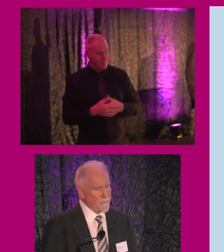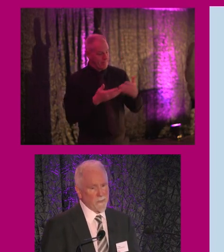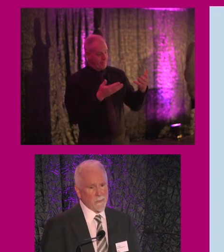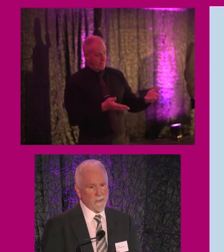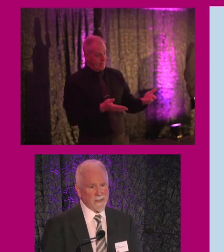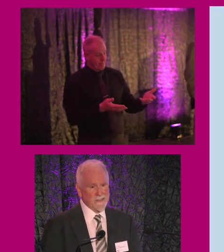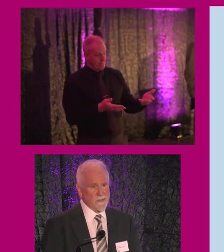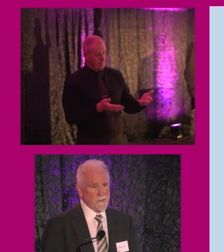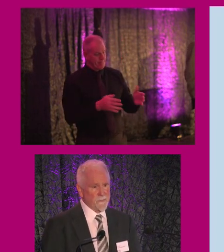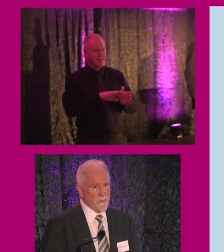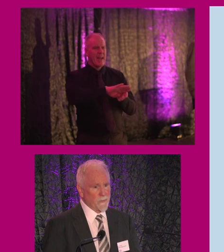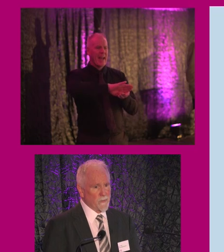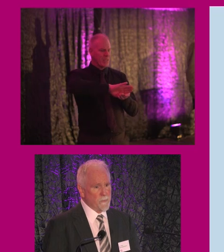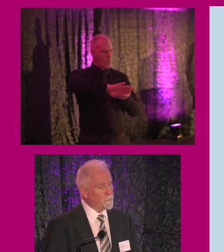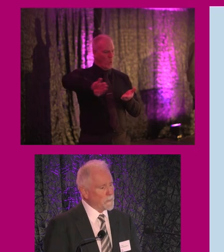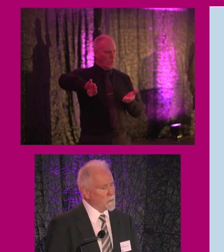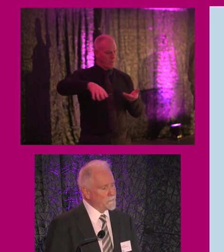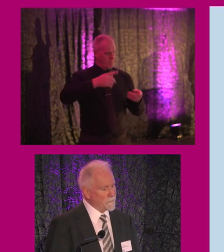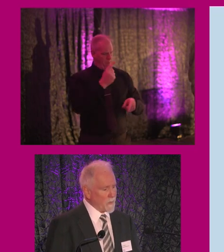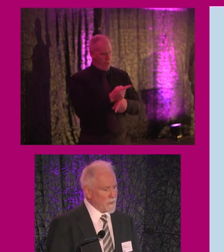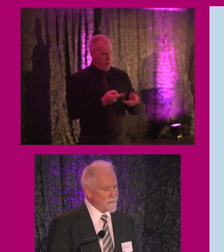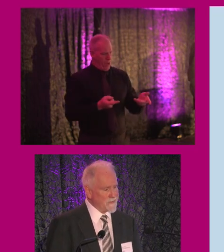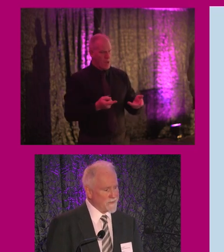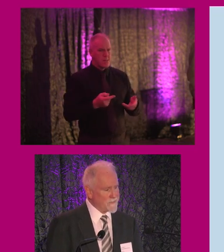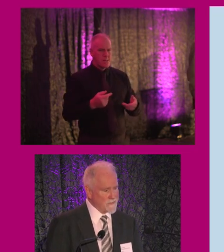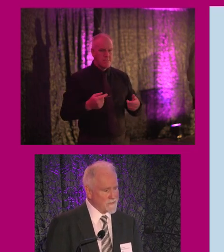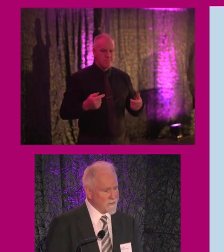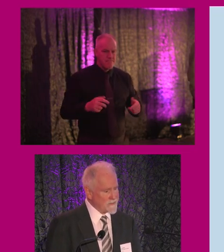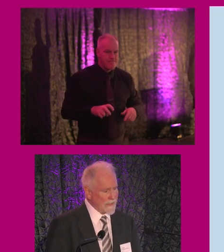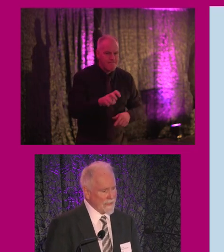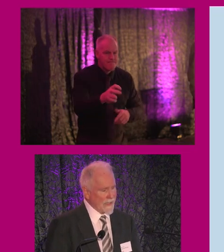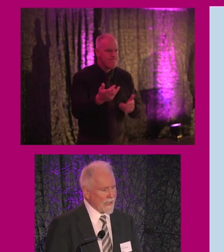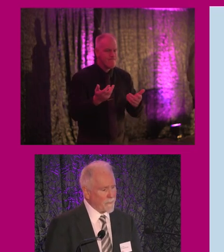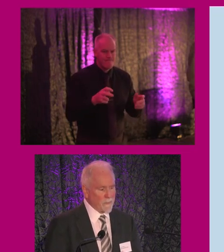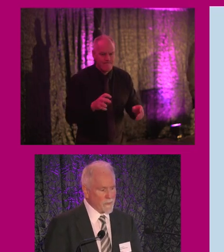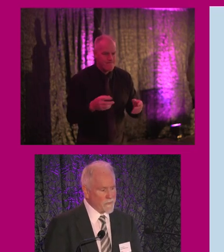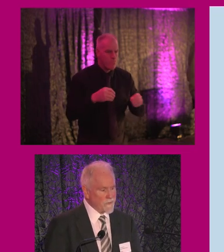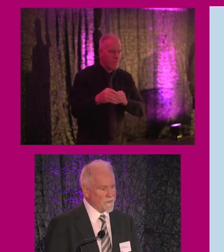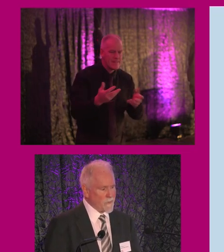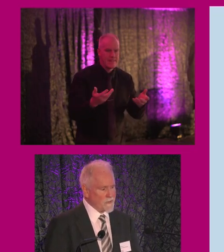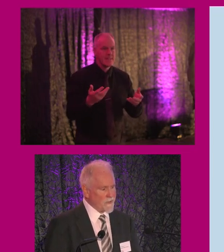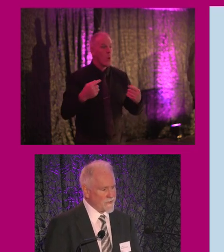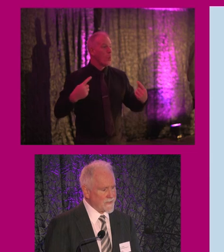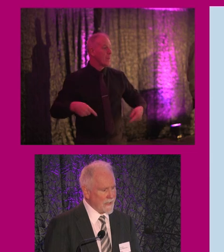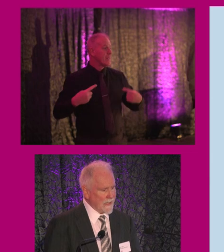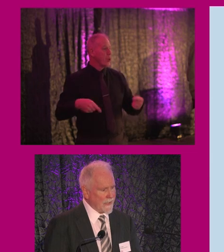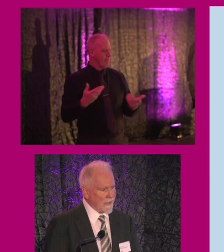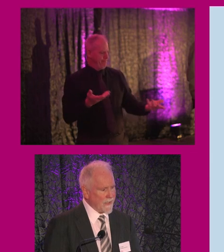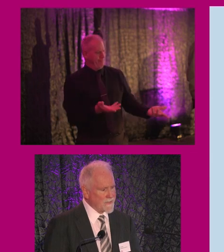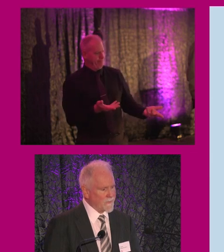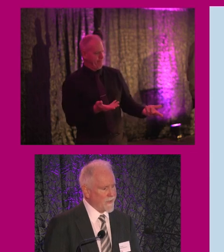people being excluded, people with mobility difficulties, people using wheelchairs.